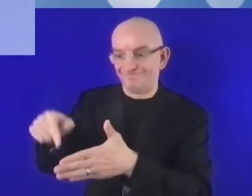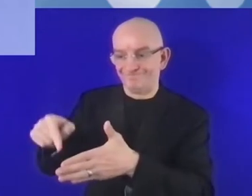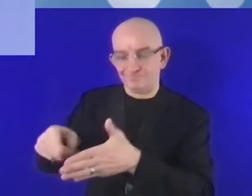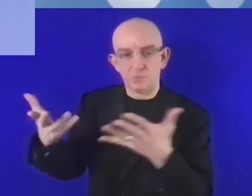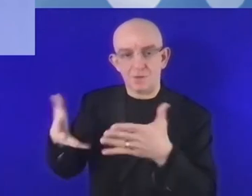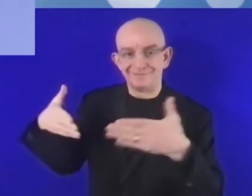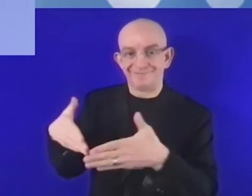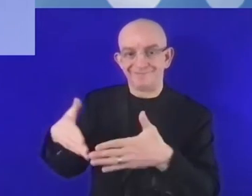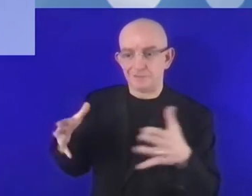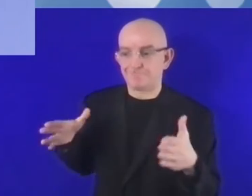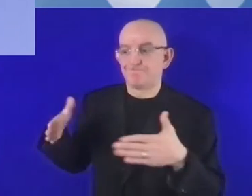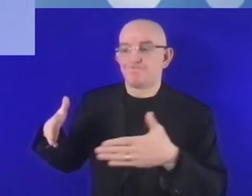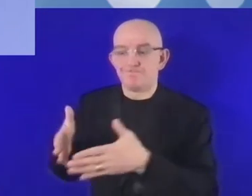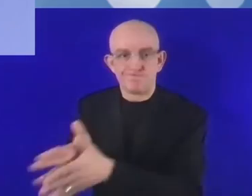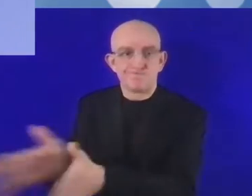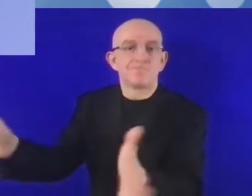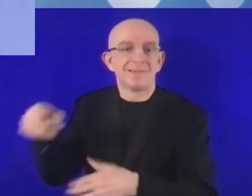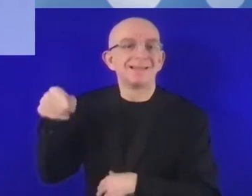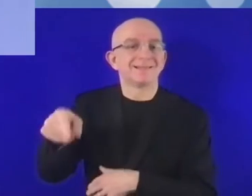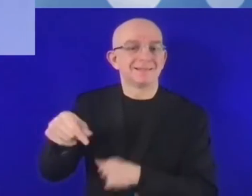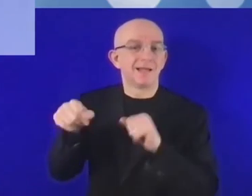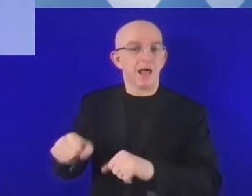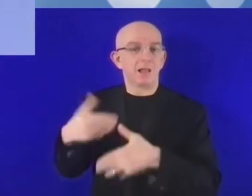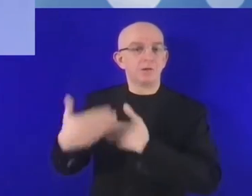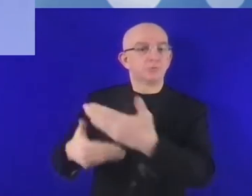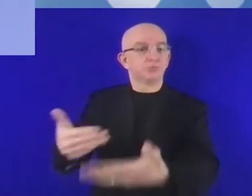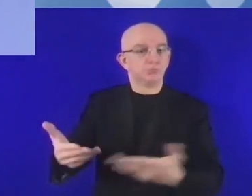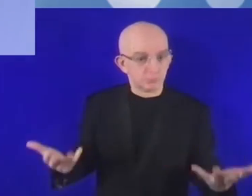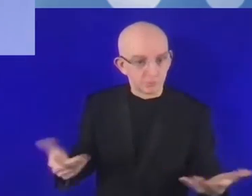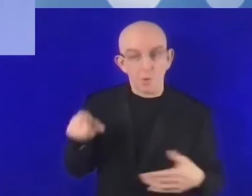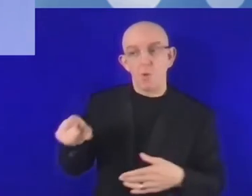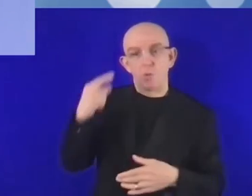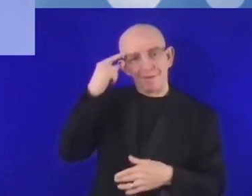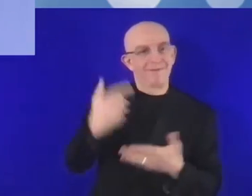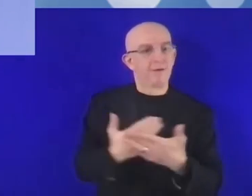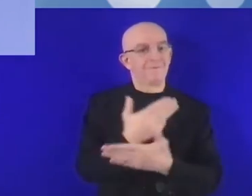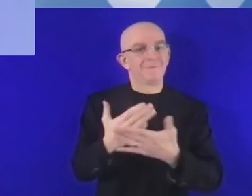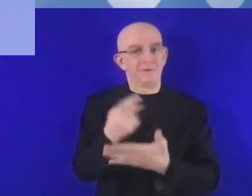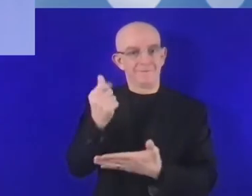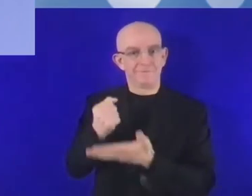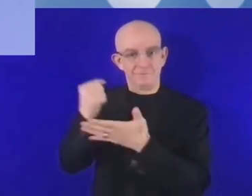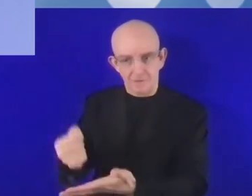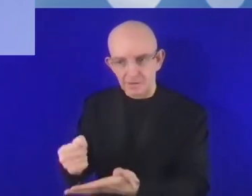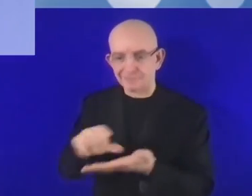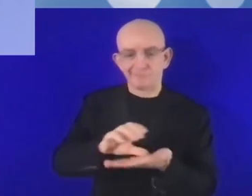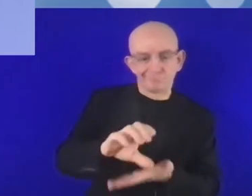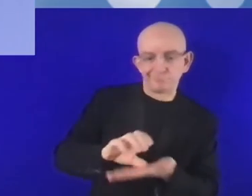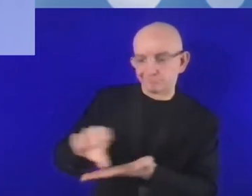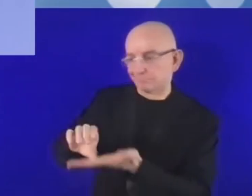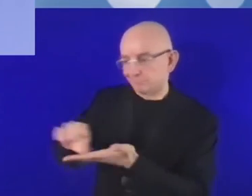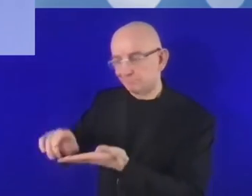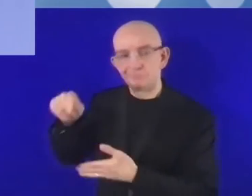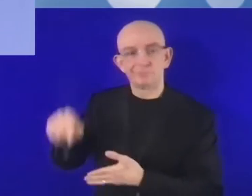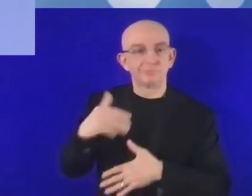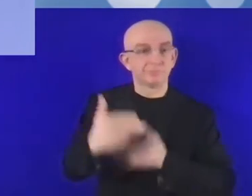to focus from the beginning, how it's registered, how it certifies, and how we